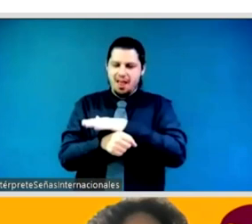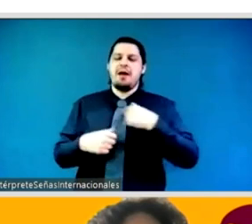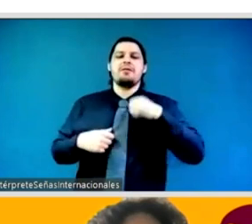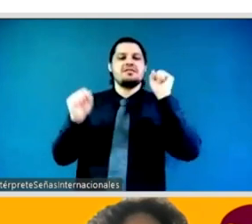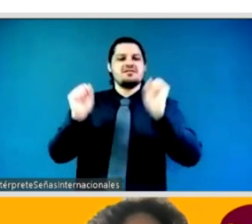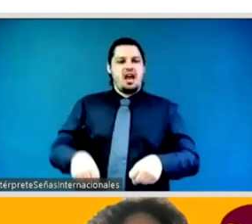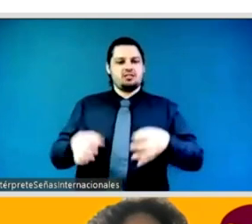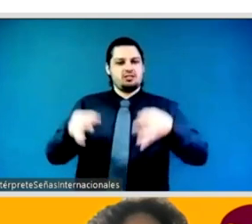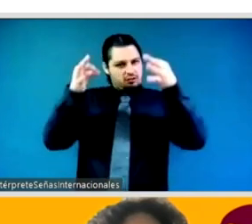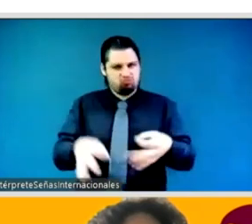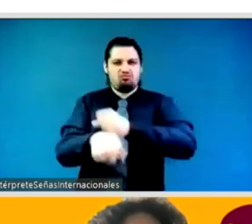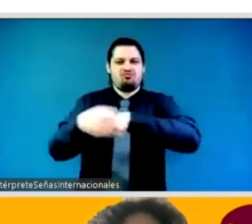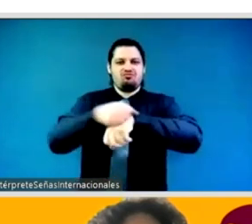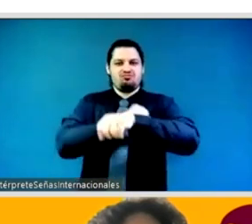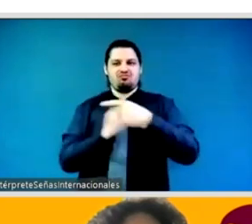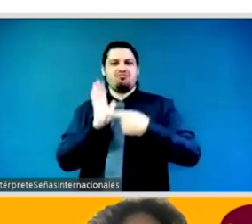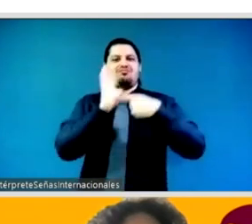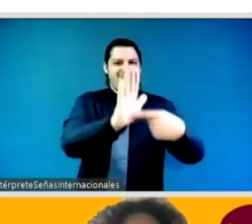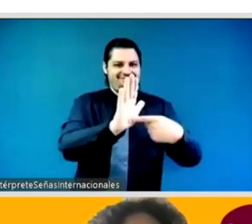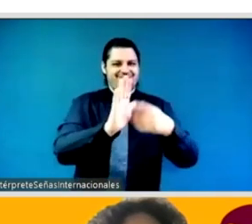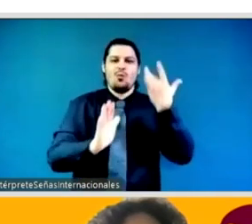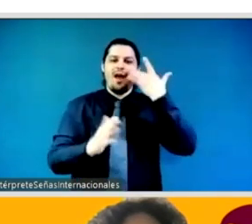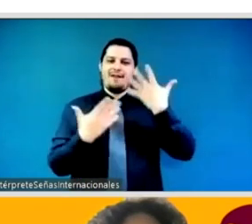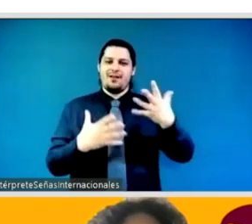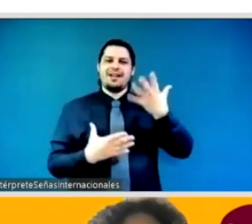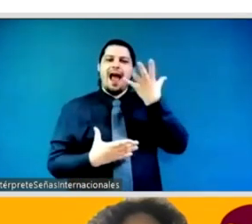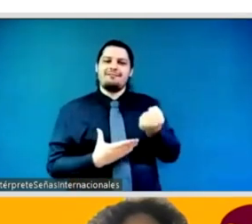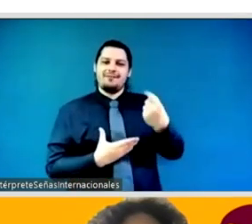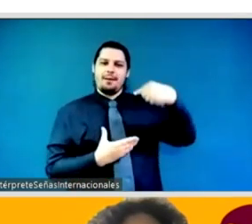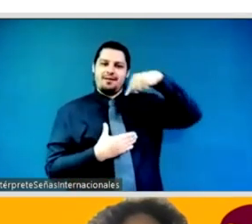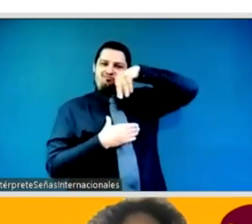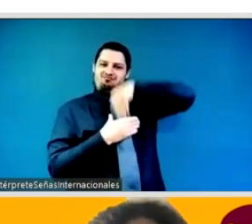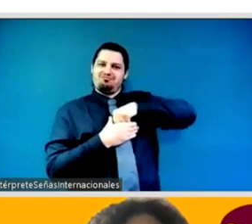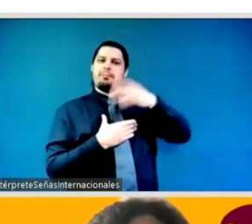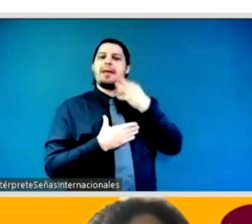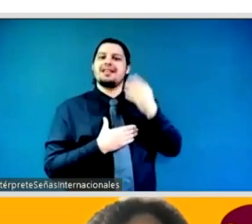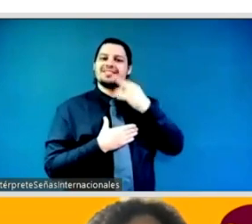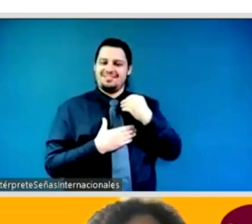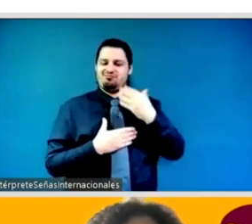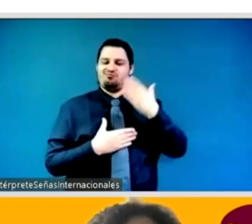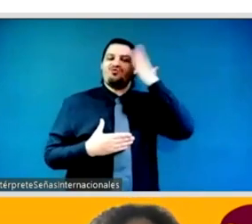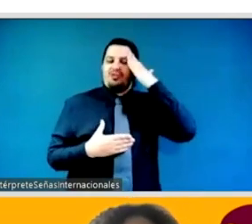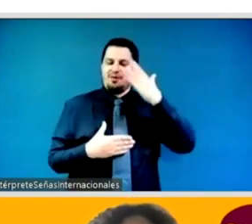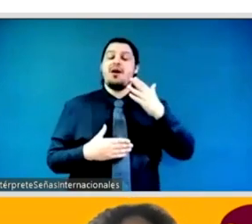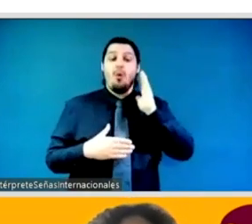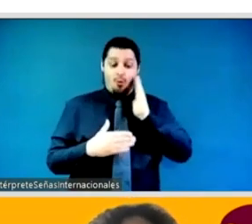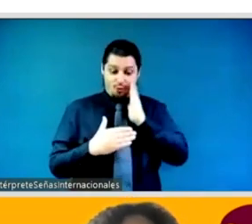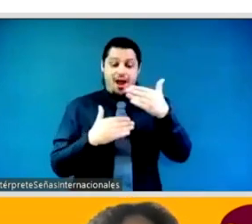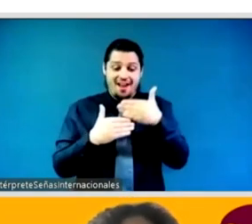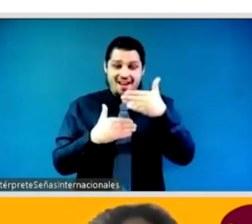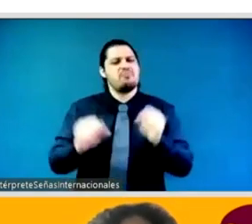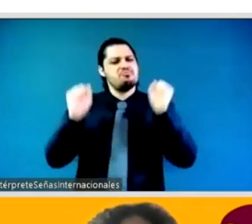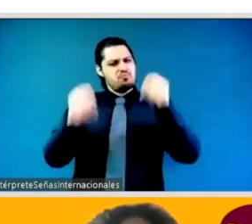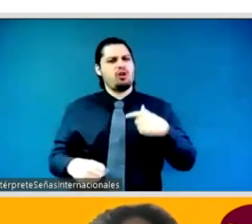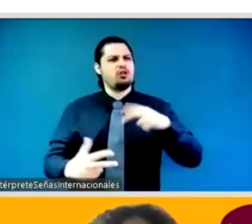not just commitment to take an abstract over there and change like this something over there which is always very abstract